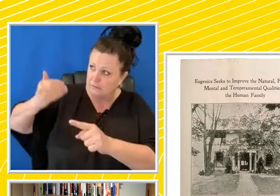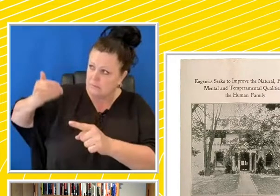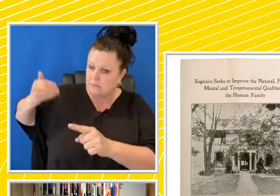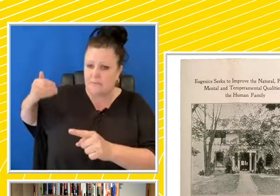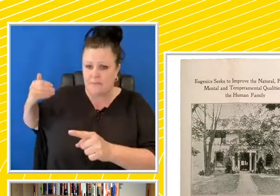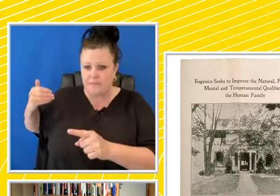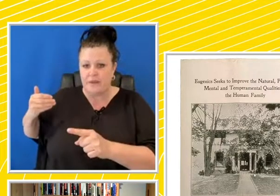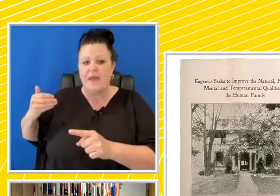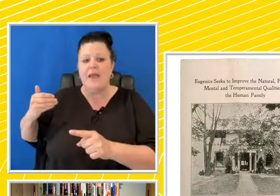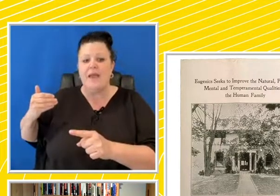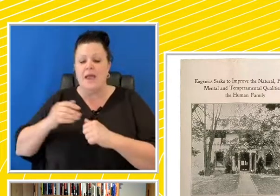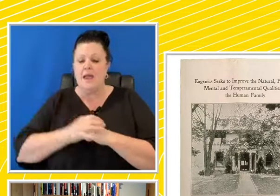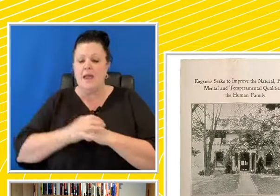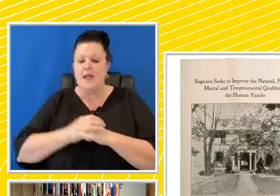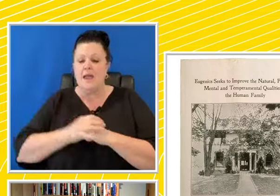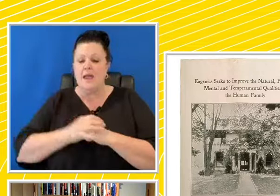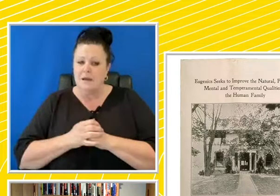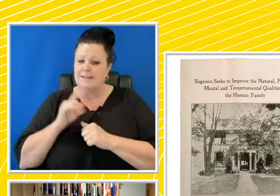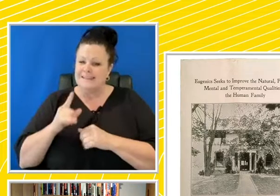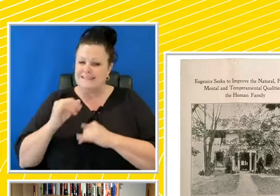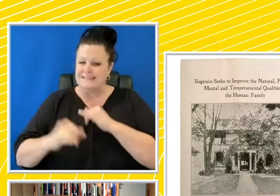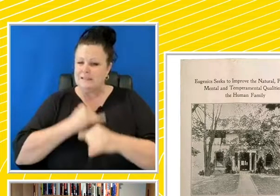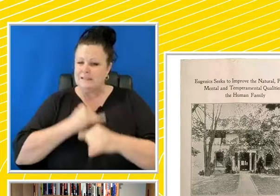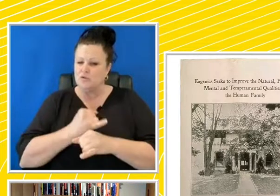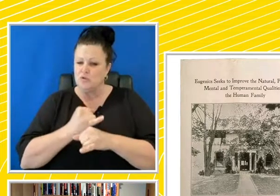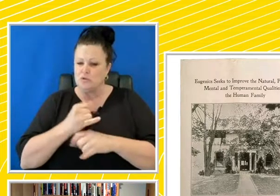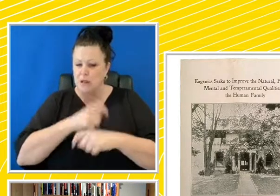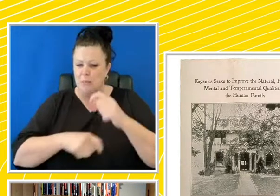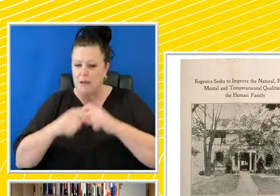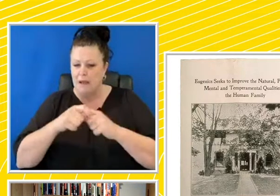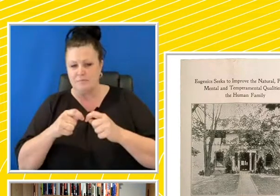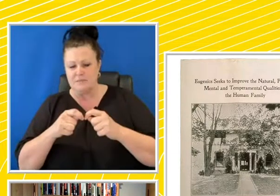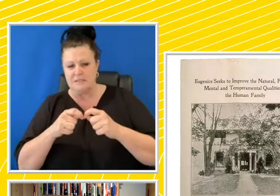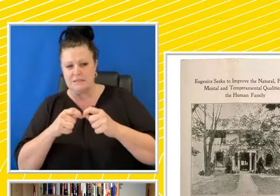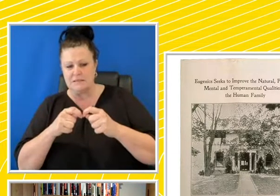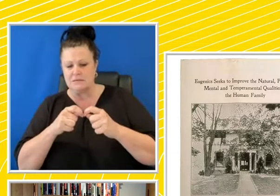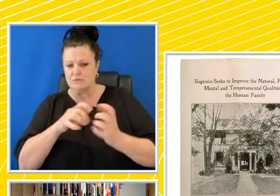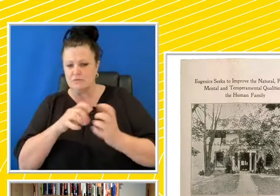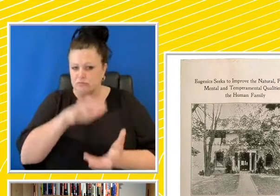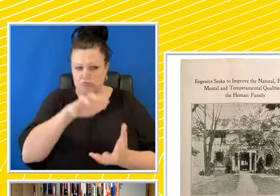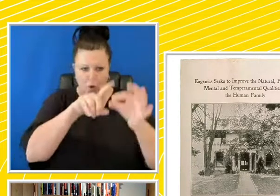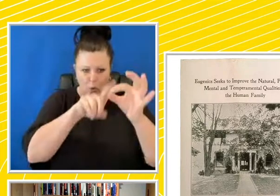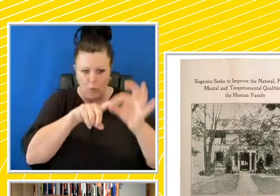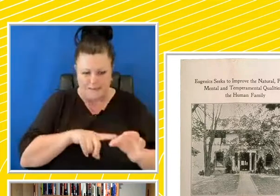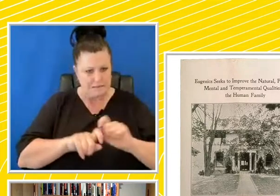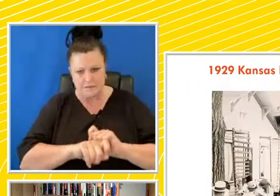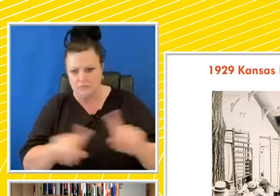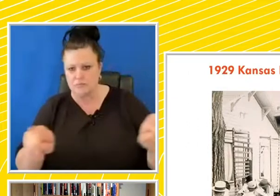publishes. And this institution becomes a repository for these questionnaires that are circulated.